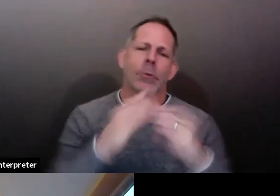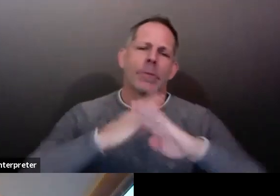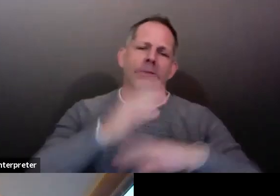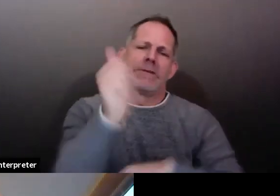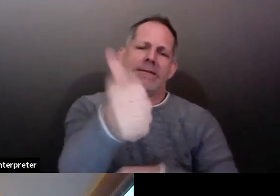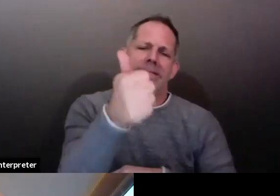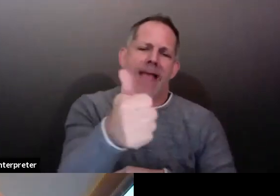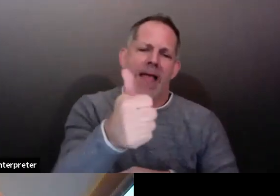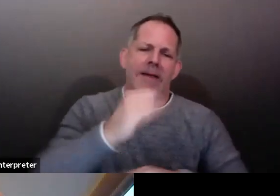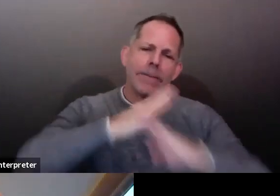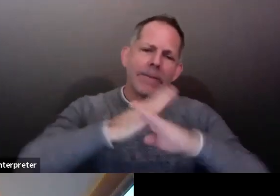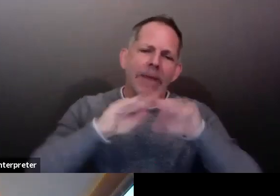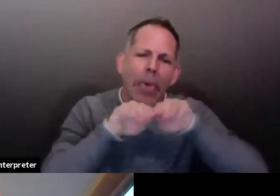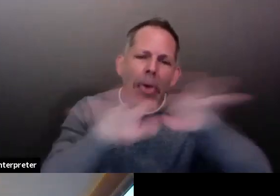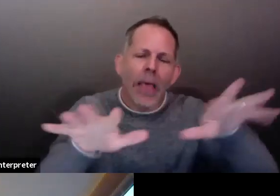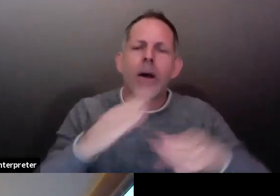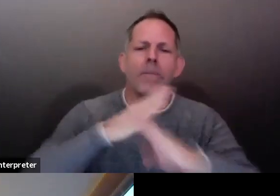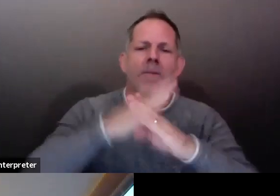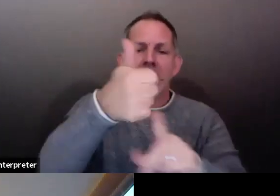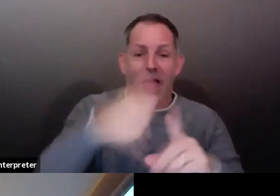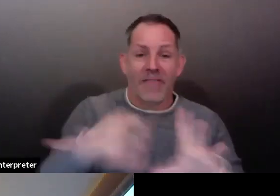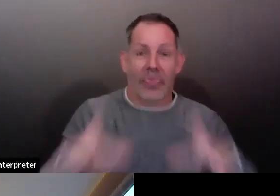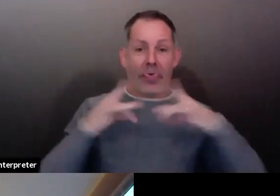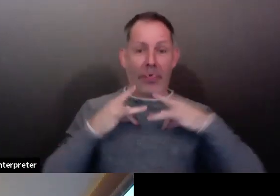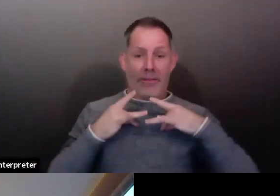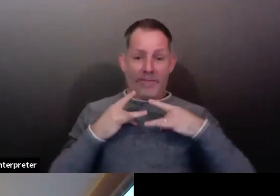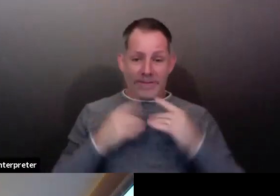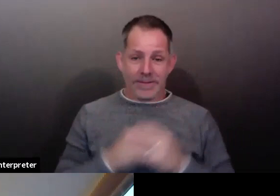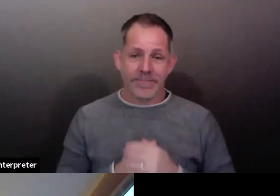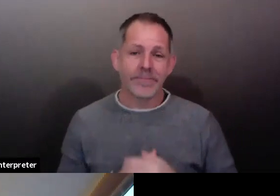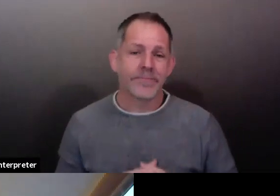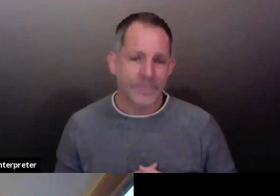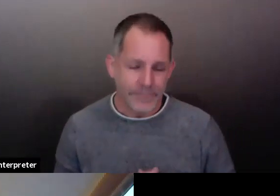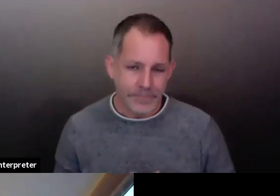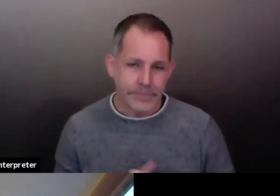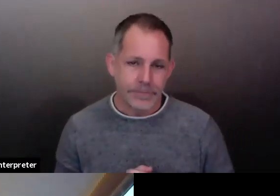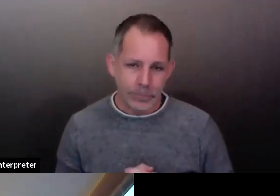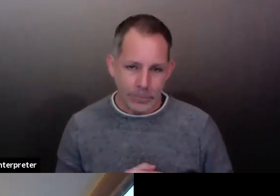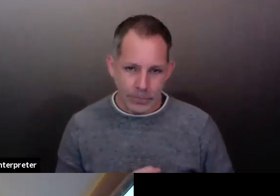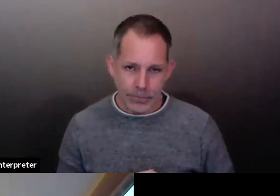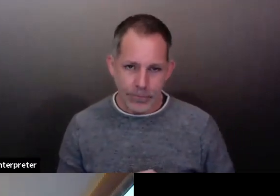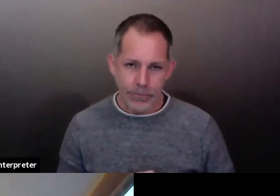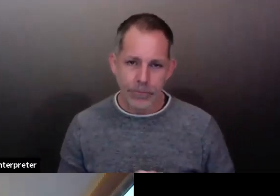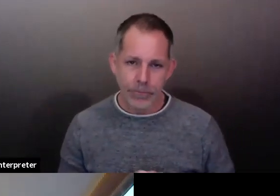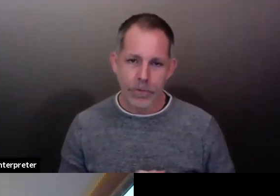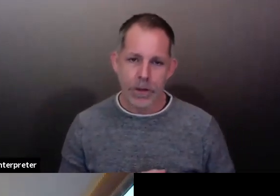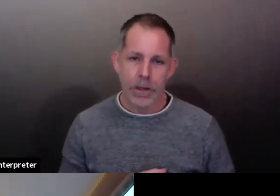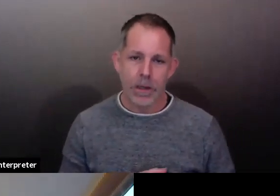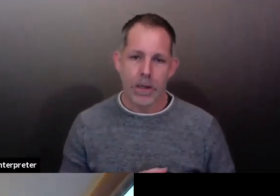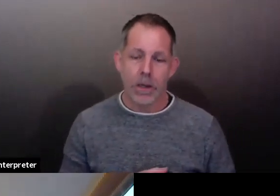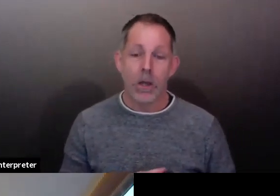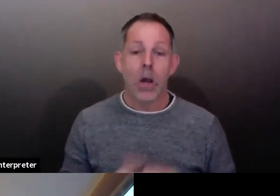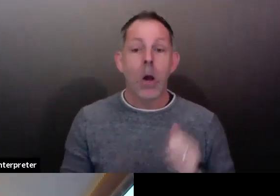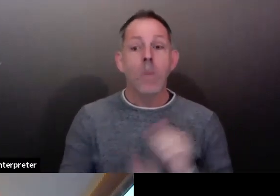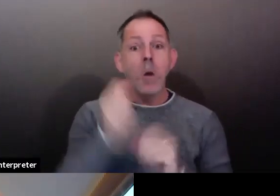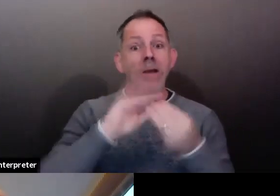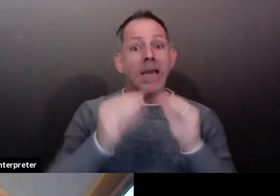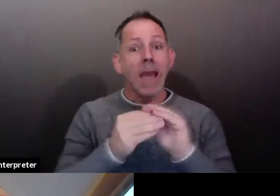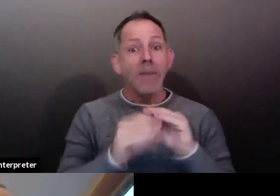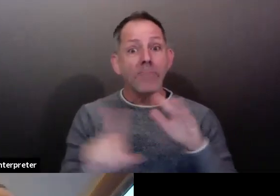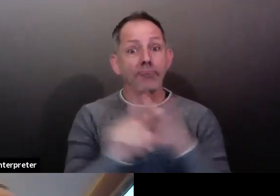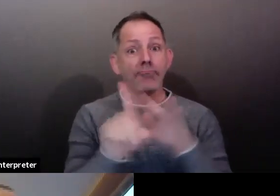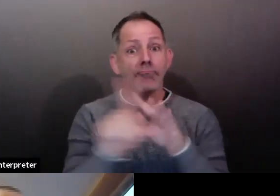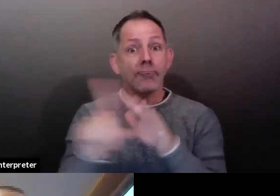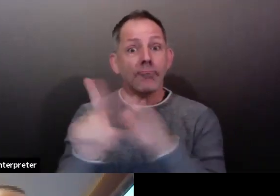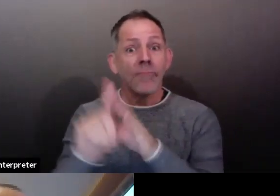keep going up. Most of the new cases that have been occurring are in close contacts of known cases or